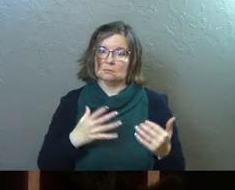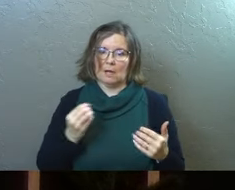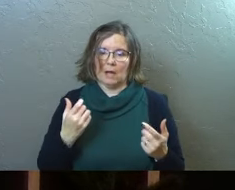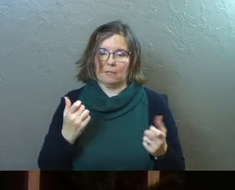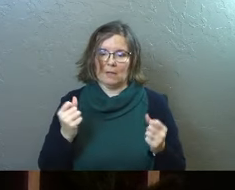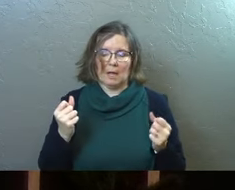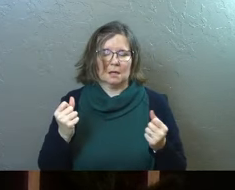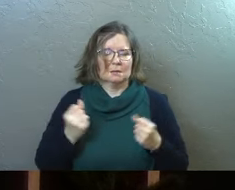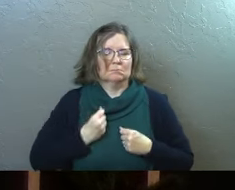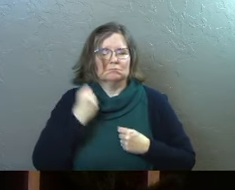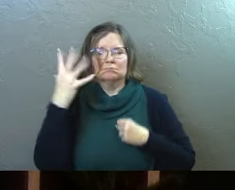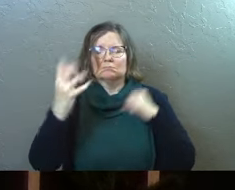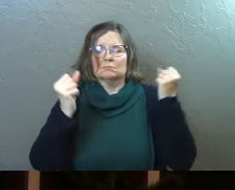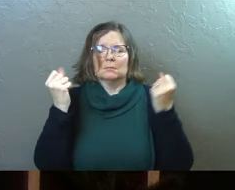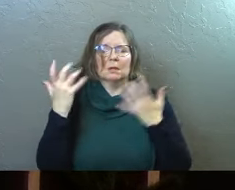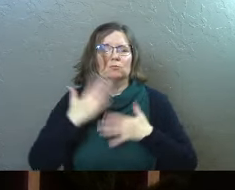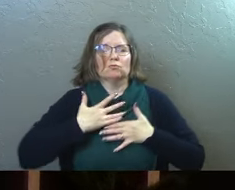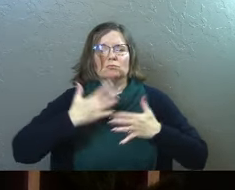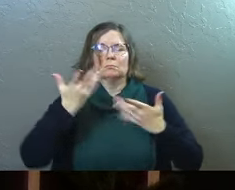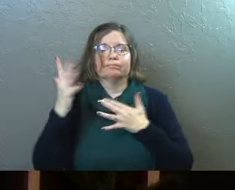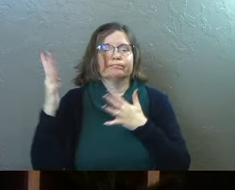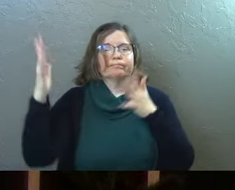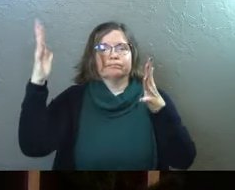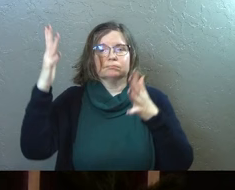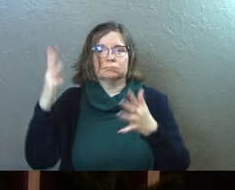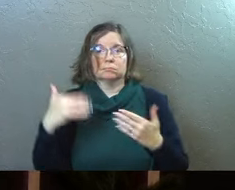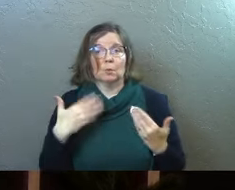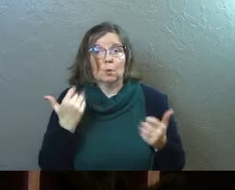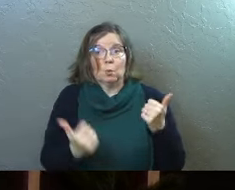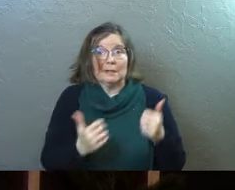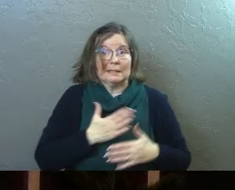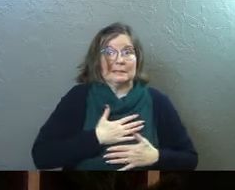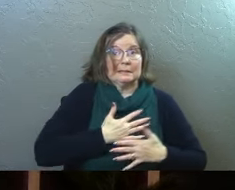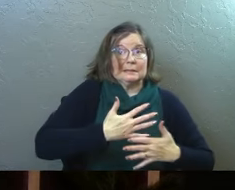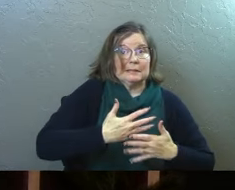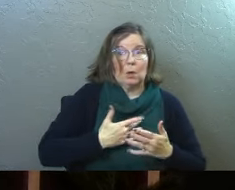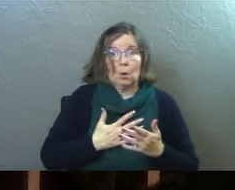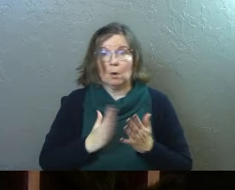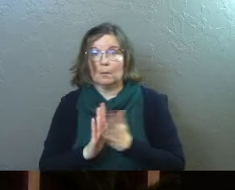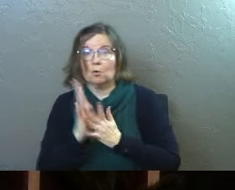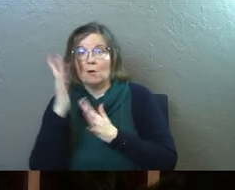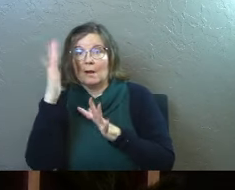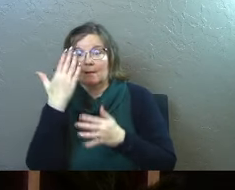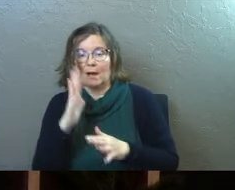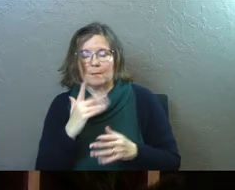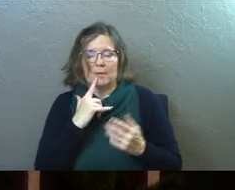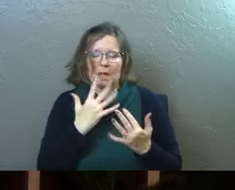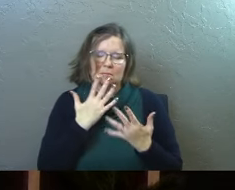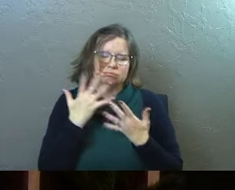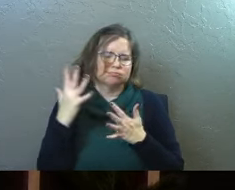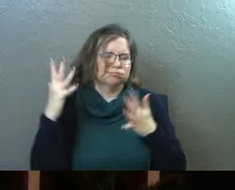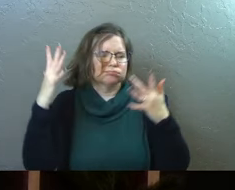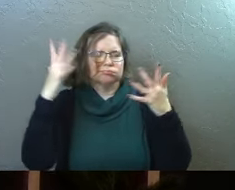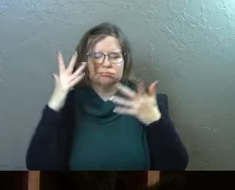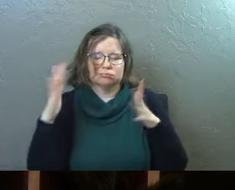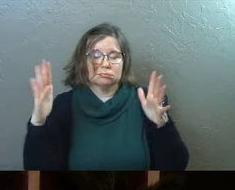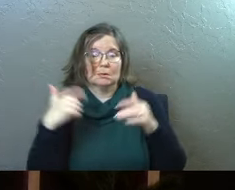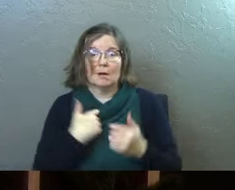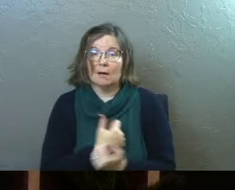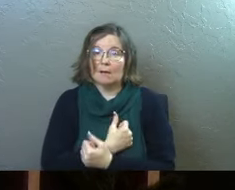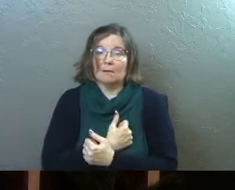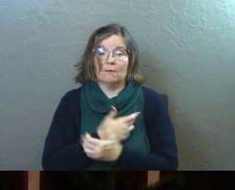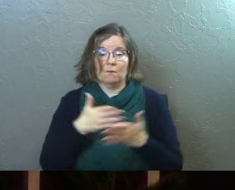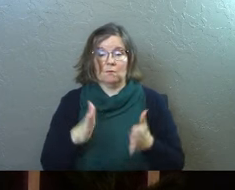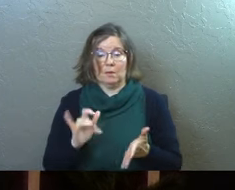praising God. Did they sing or did they just praise God with words? We don't know, but man, they, they went for it. And I just